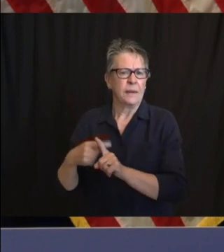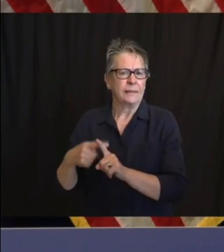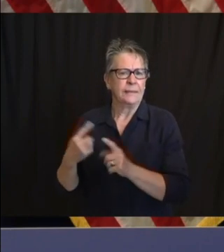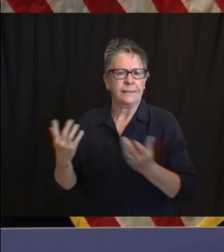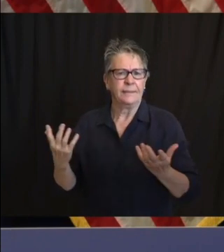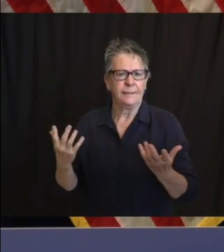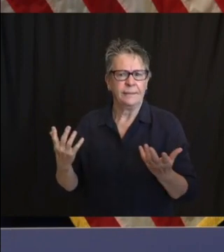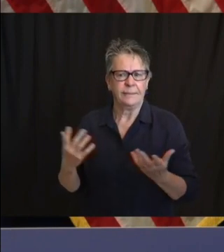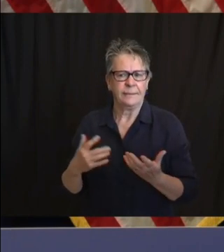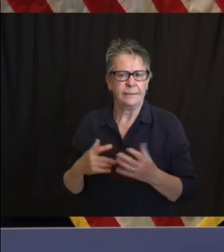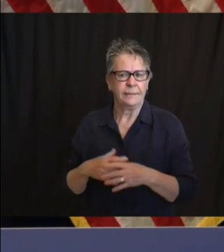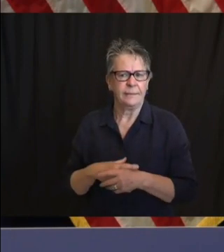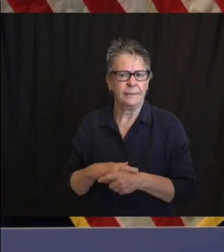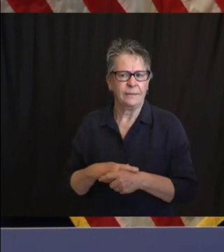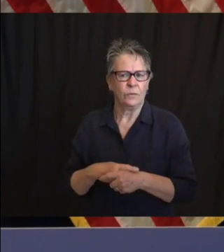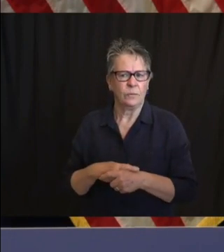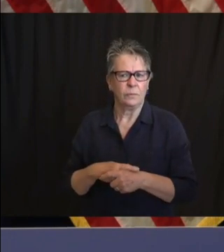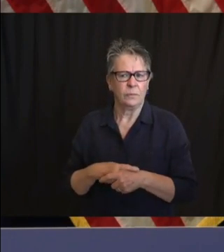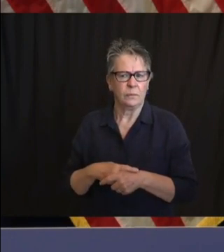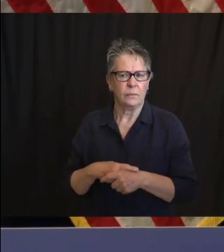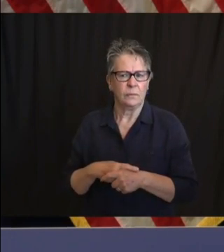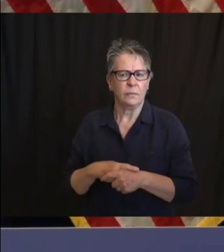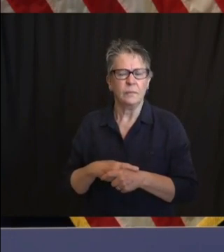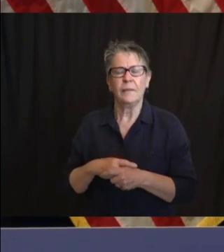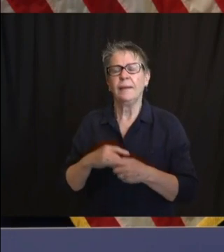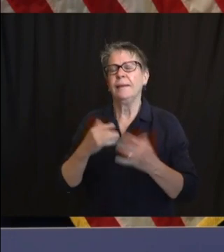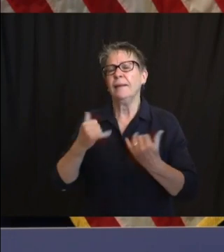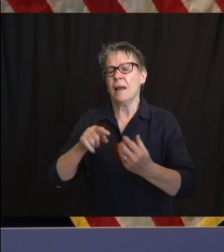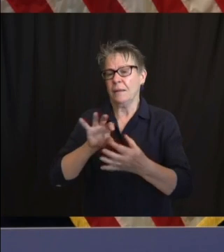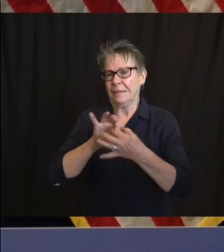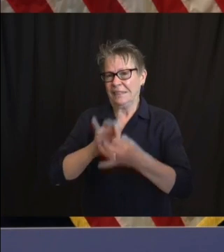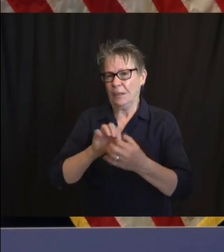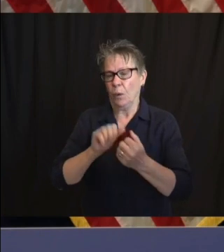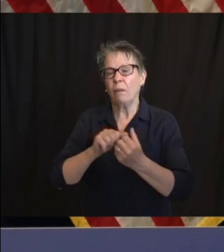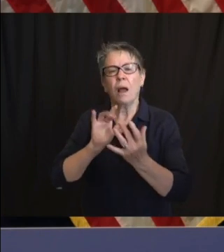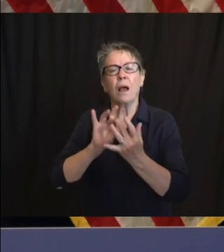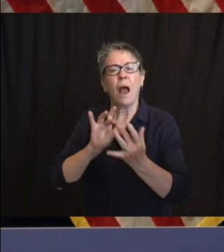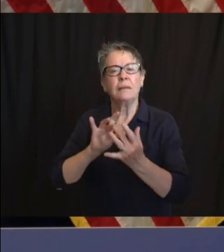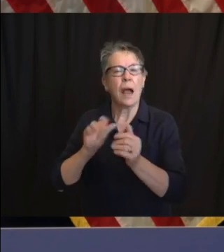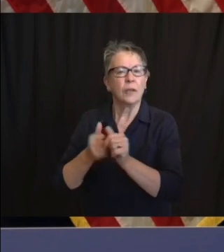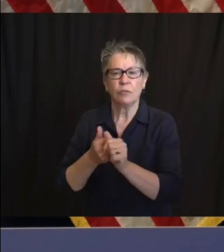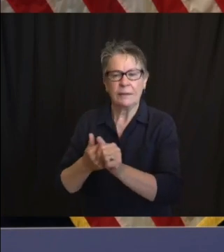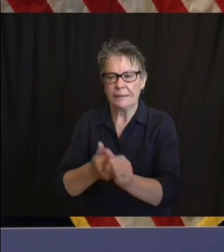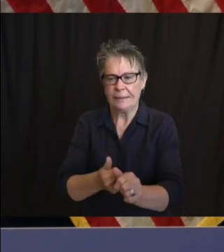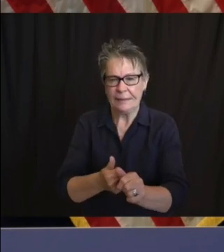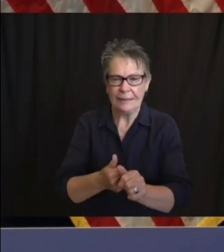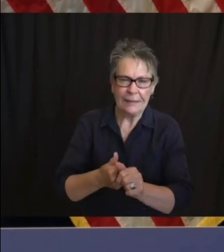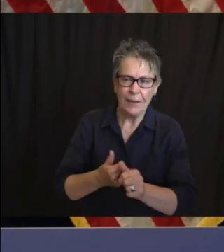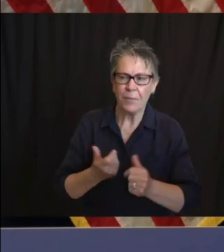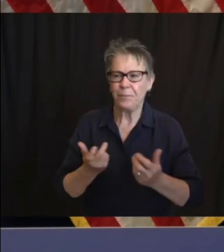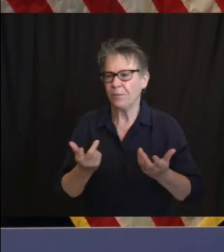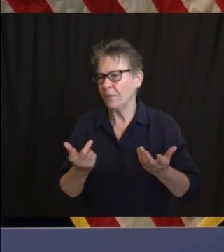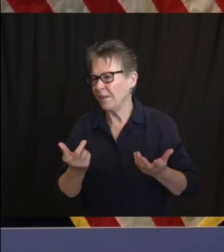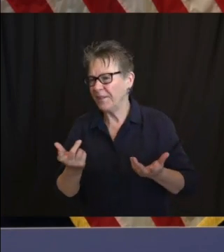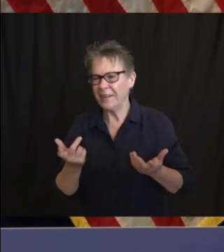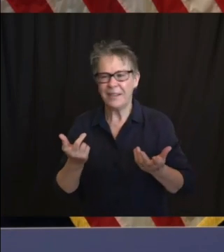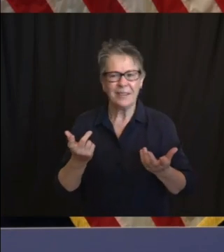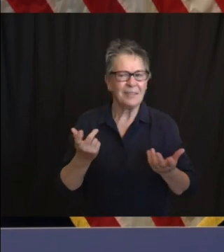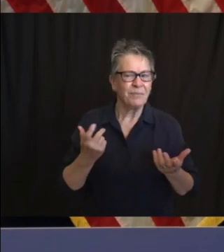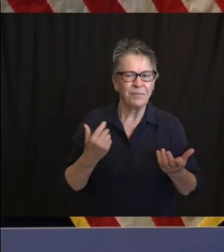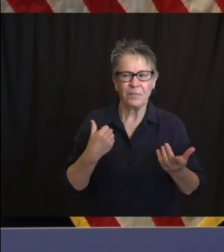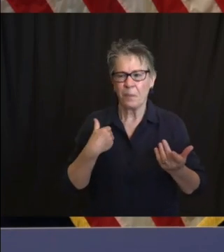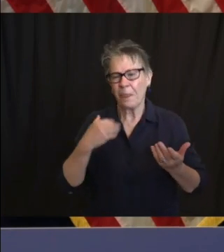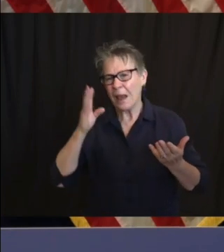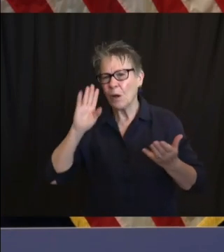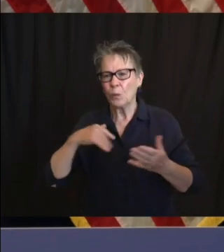contact tracing that exists in our county and local health organizations. So beyond that, I promised this